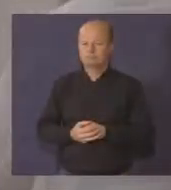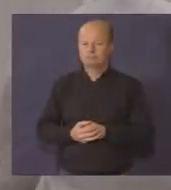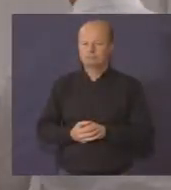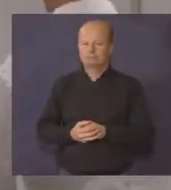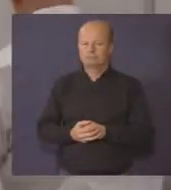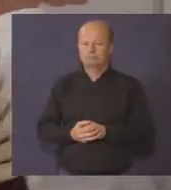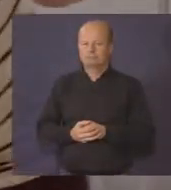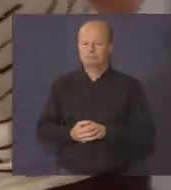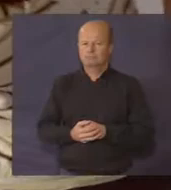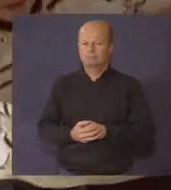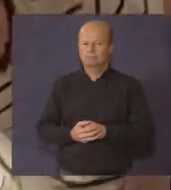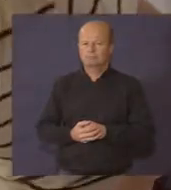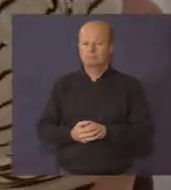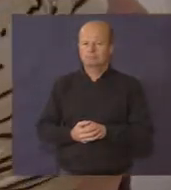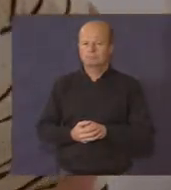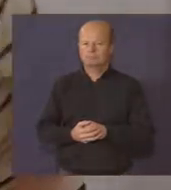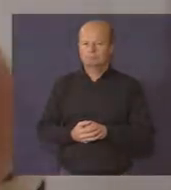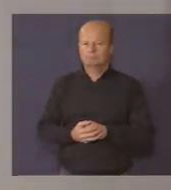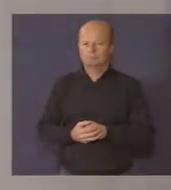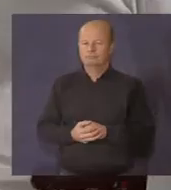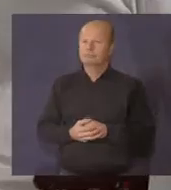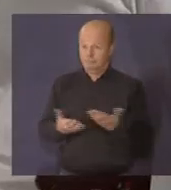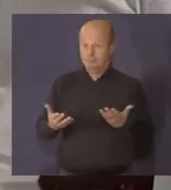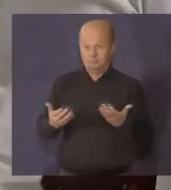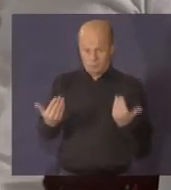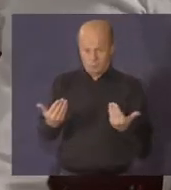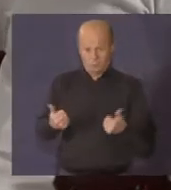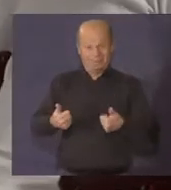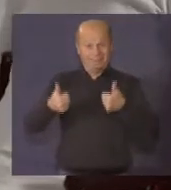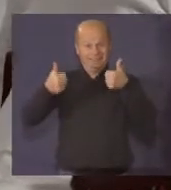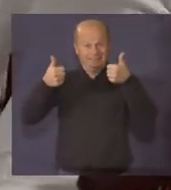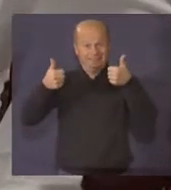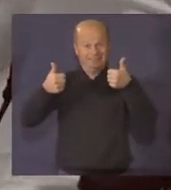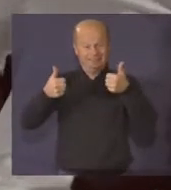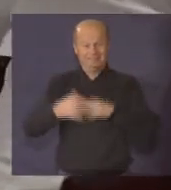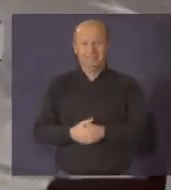Hi, Lena. Hi. Now that's a lot better.